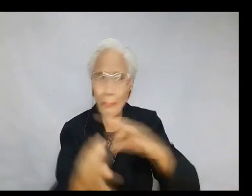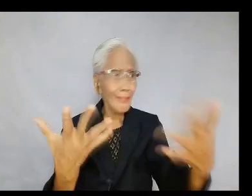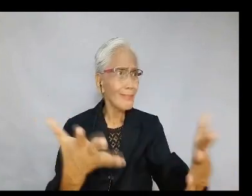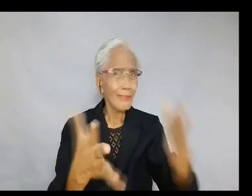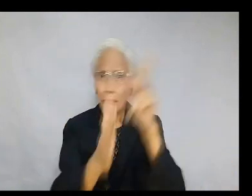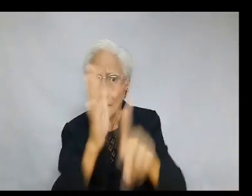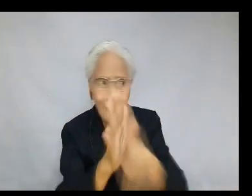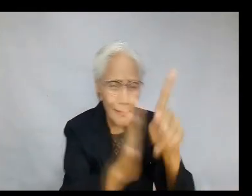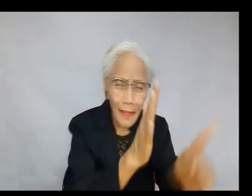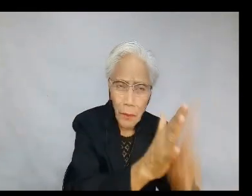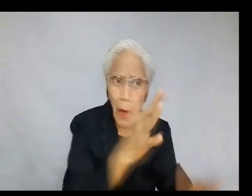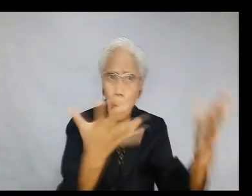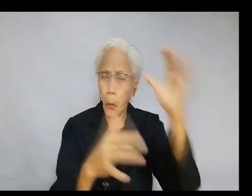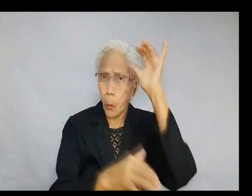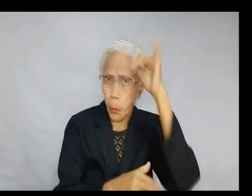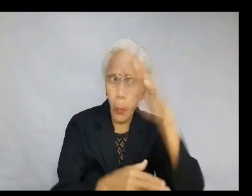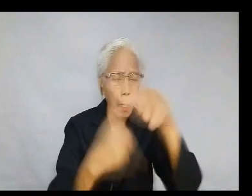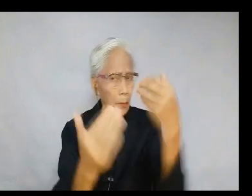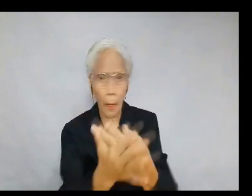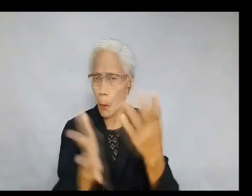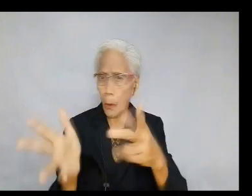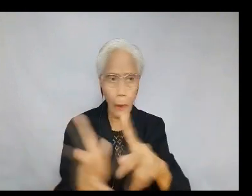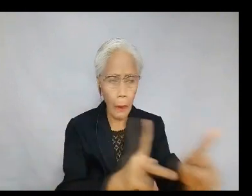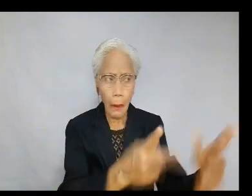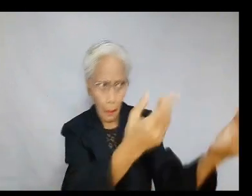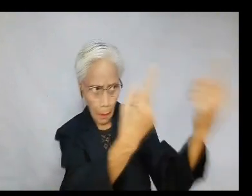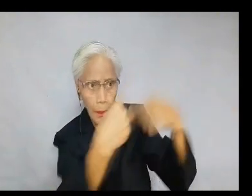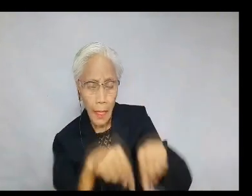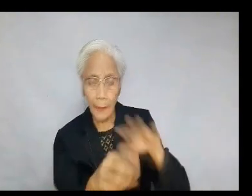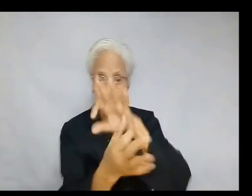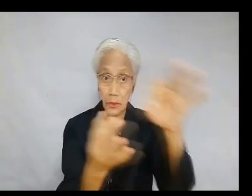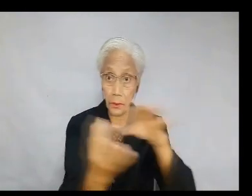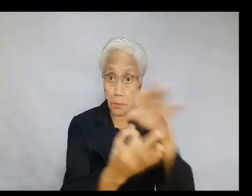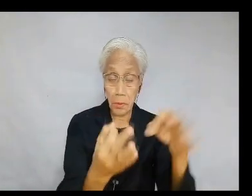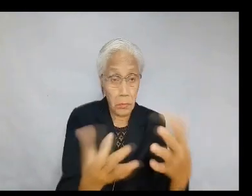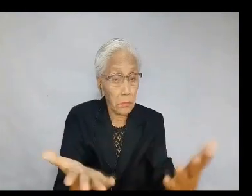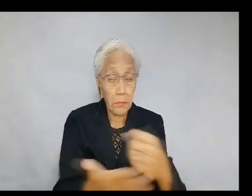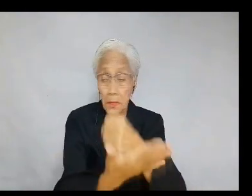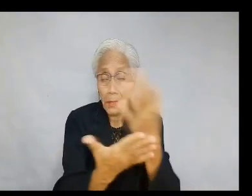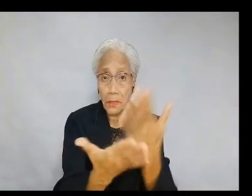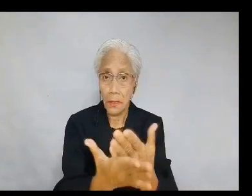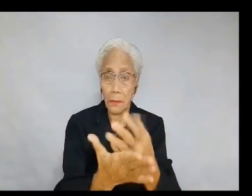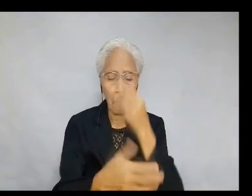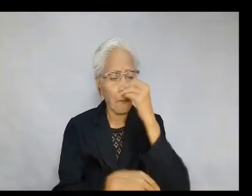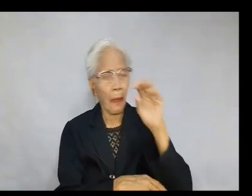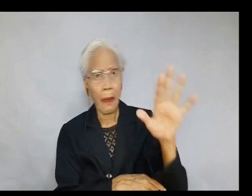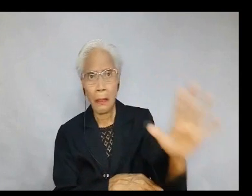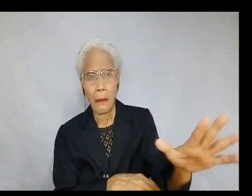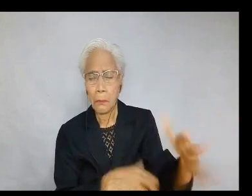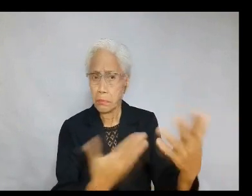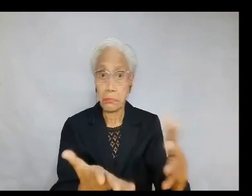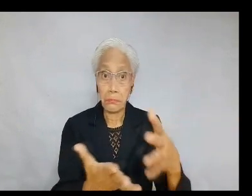and everything is ready. Come to the feast. Some ignored the invitation and went